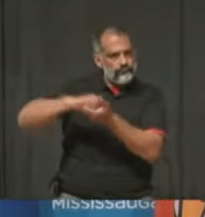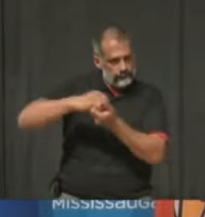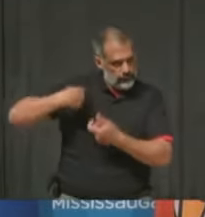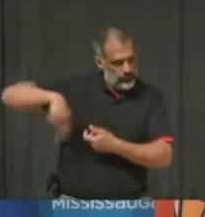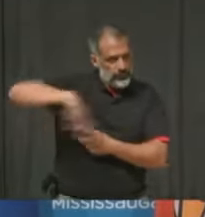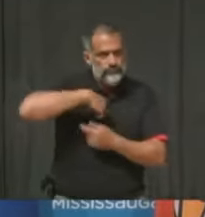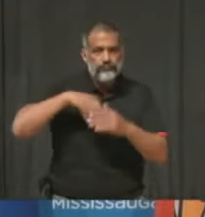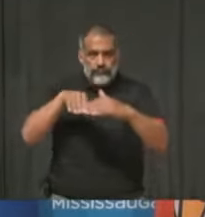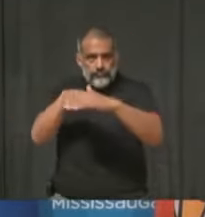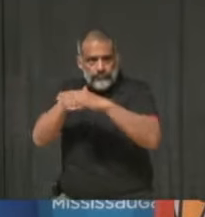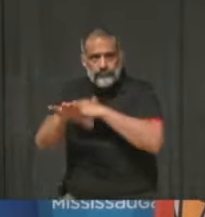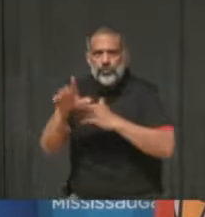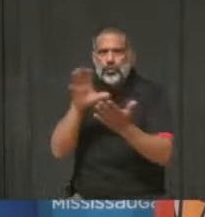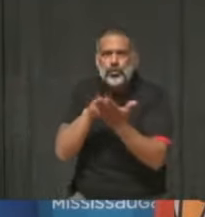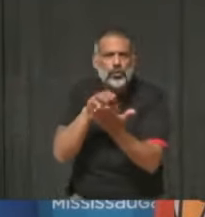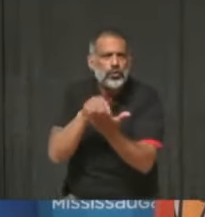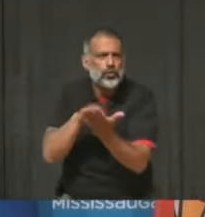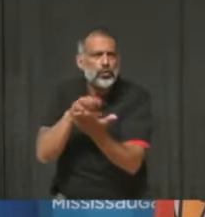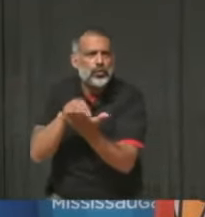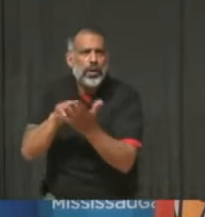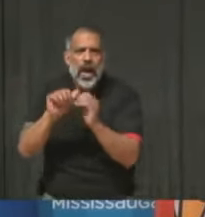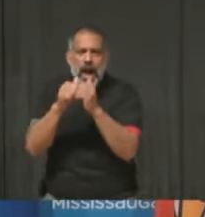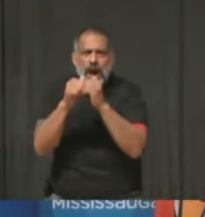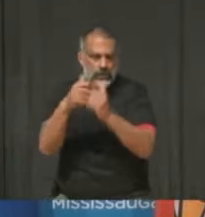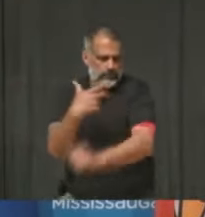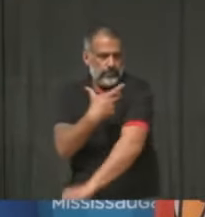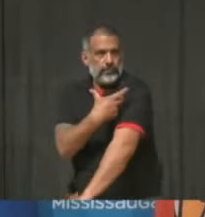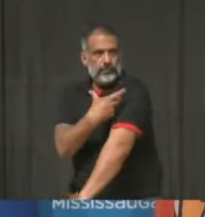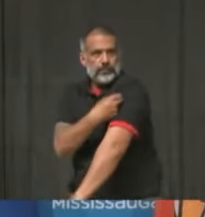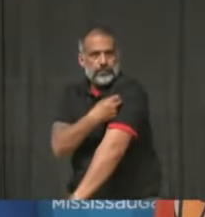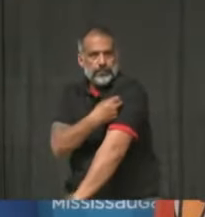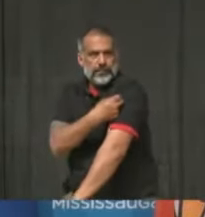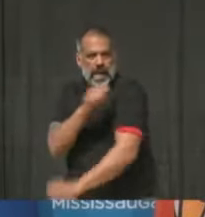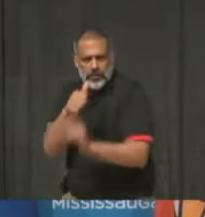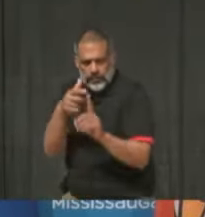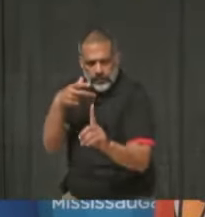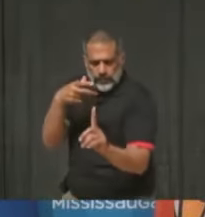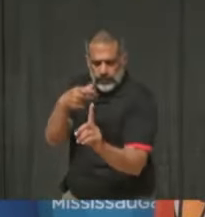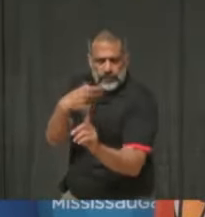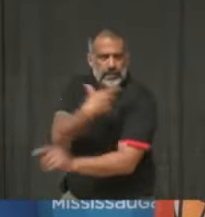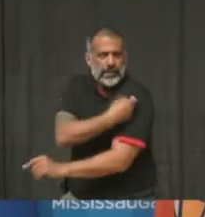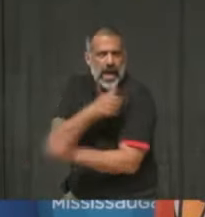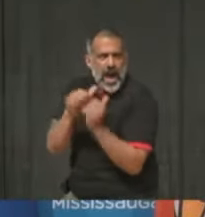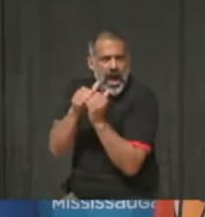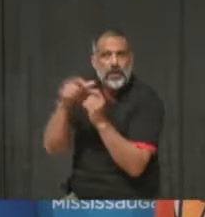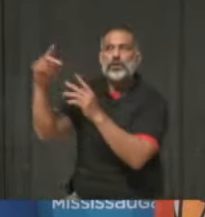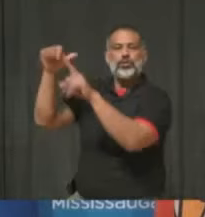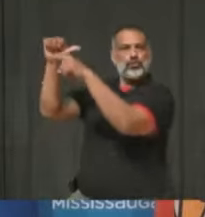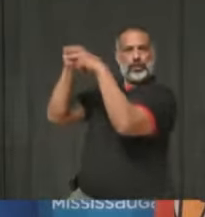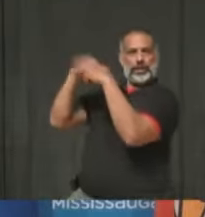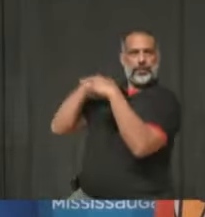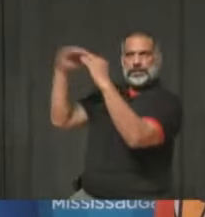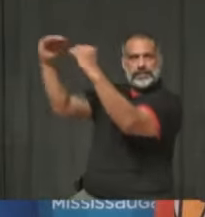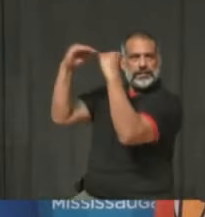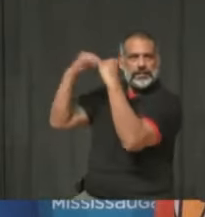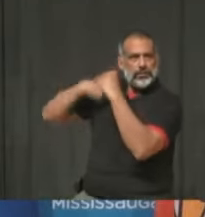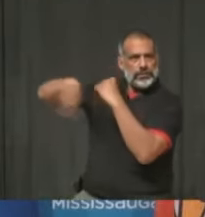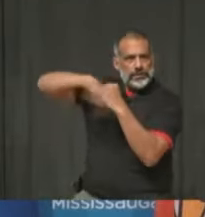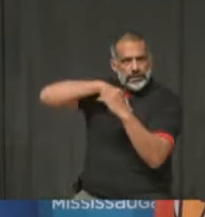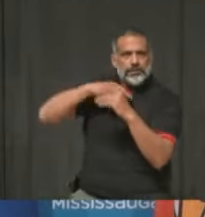taught how to do vaccinations. But not only vaccinations, we were taught how to support every